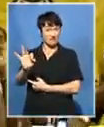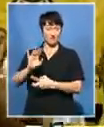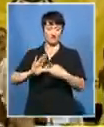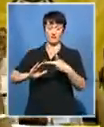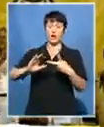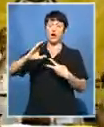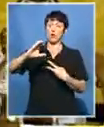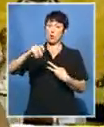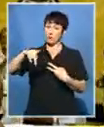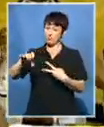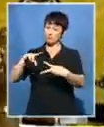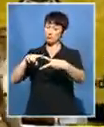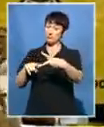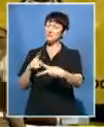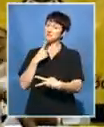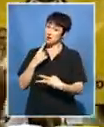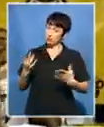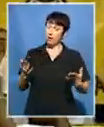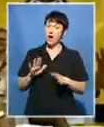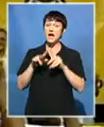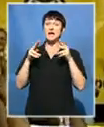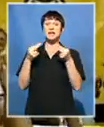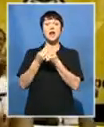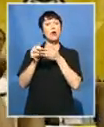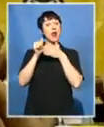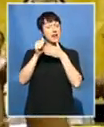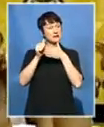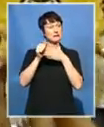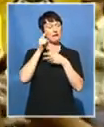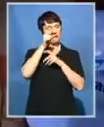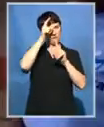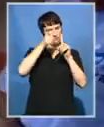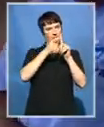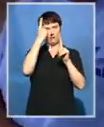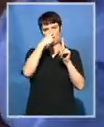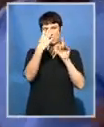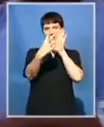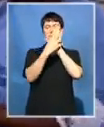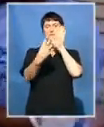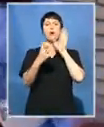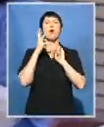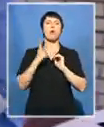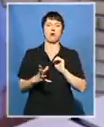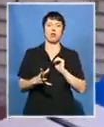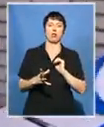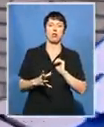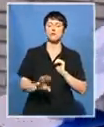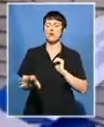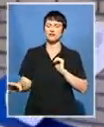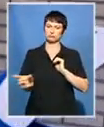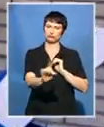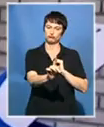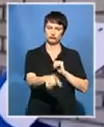say their national leaders will be the face of their campaigns. Ulelani Philippe, SAB